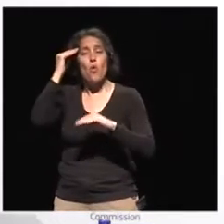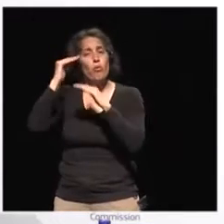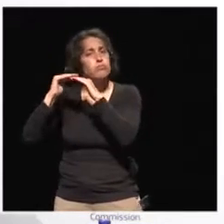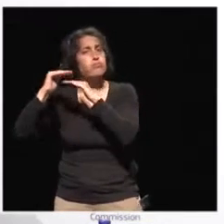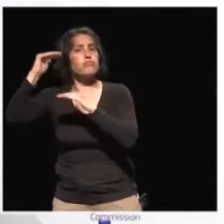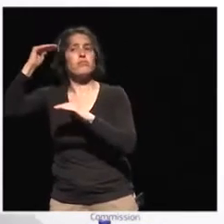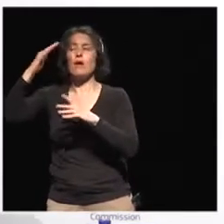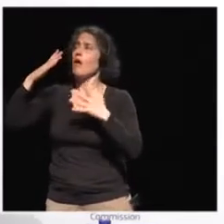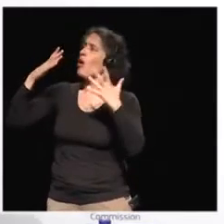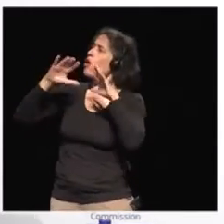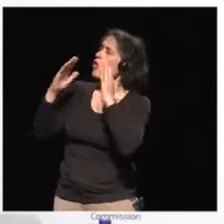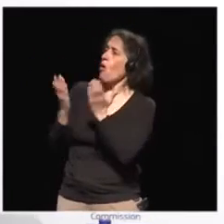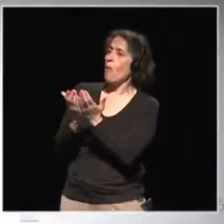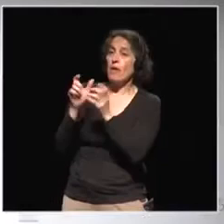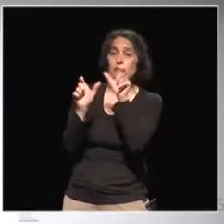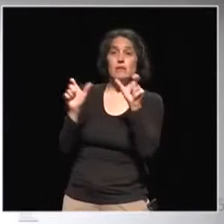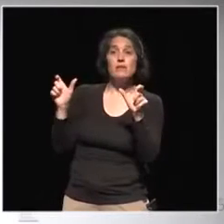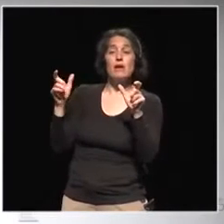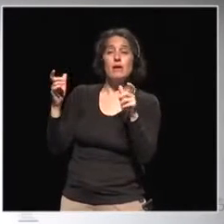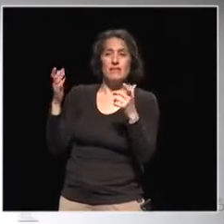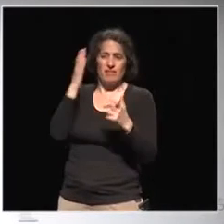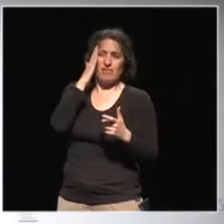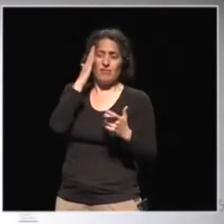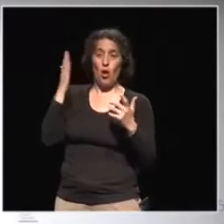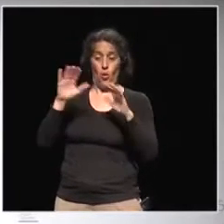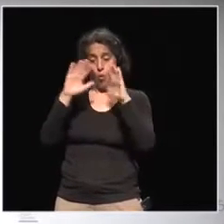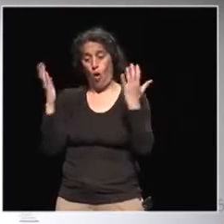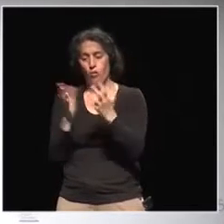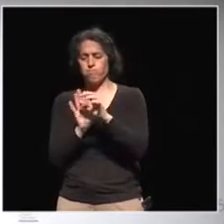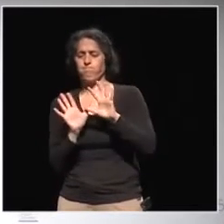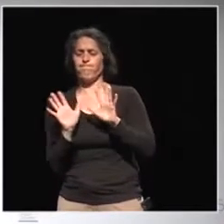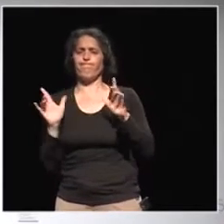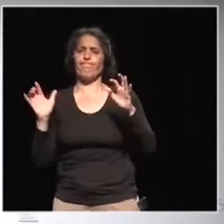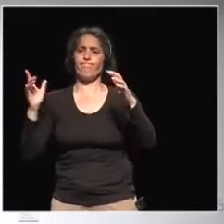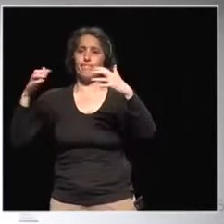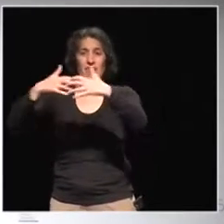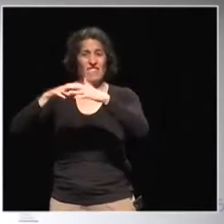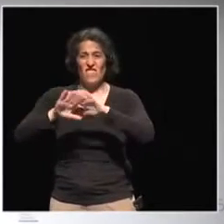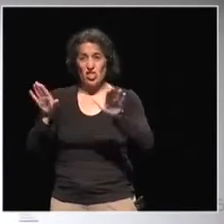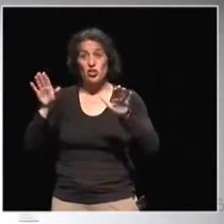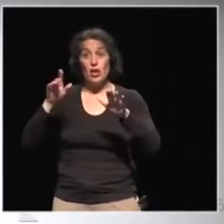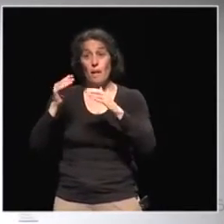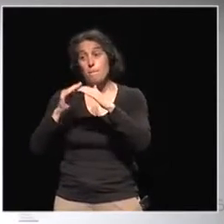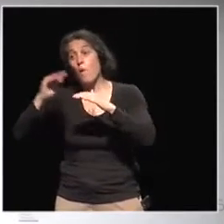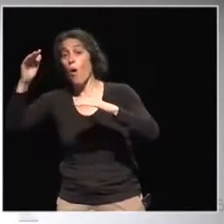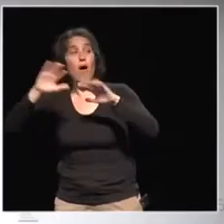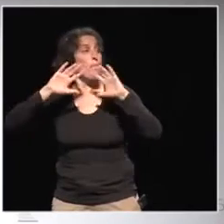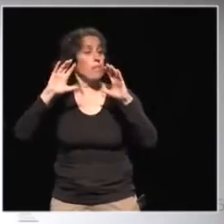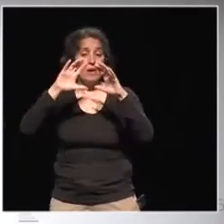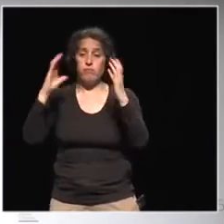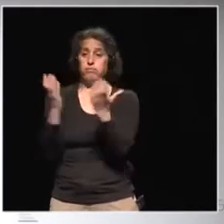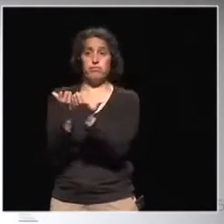isolated places in the planet. It's a global one. If the planet is global, then